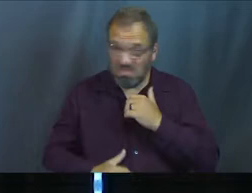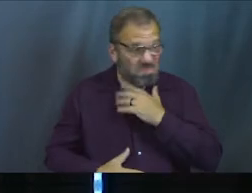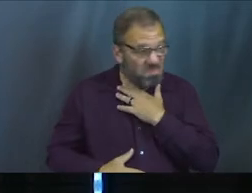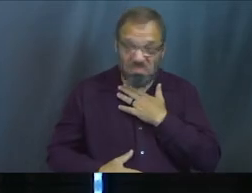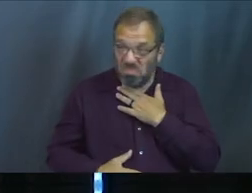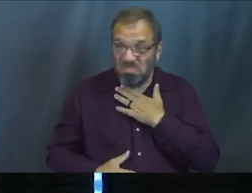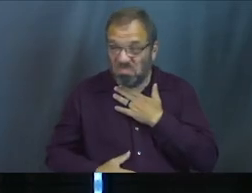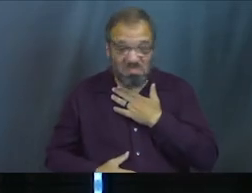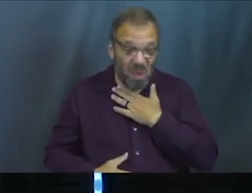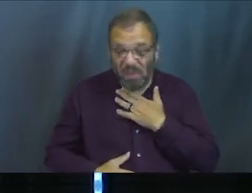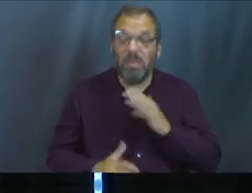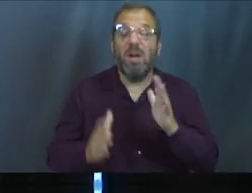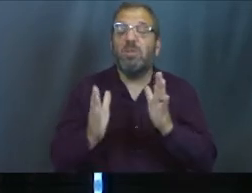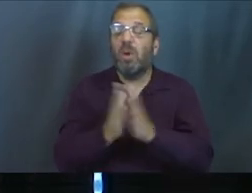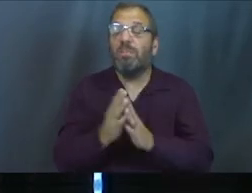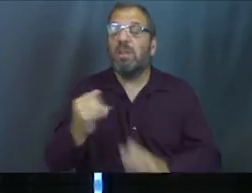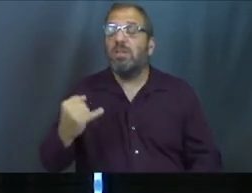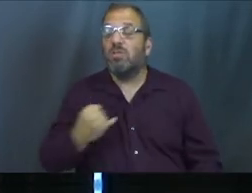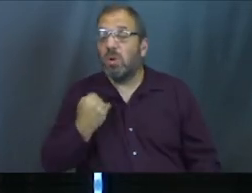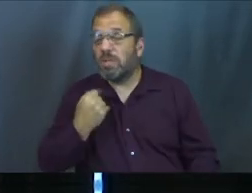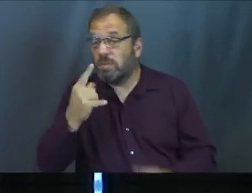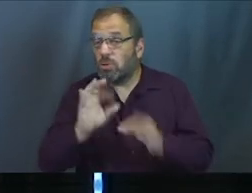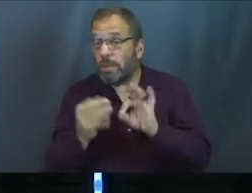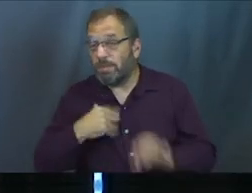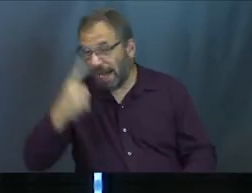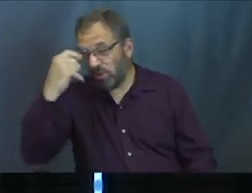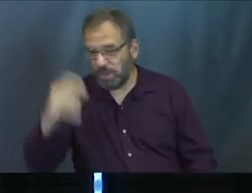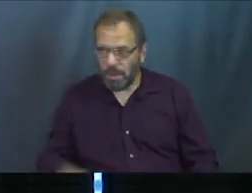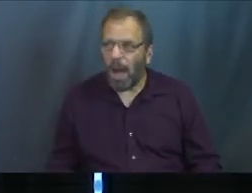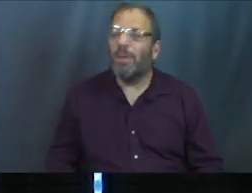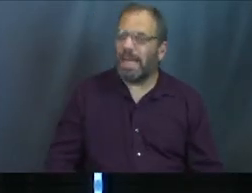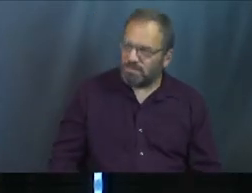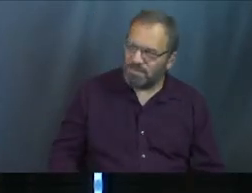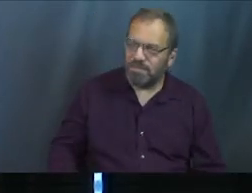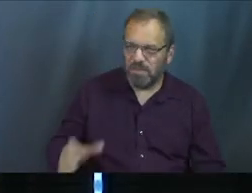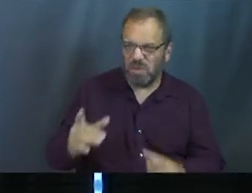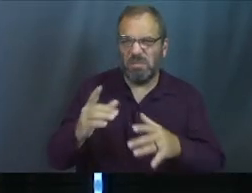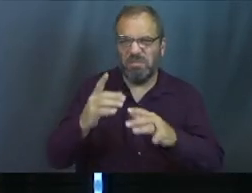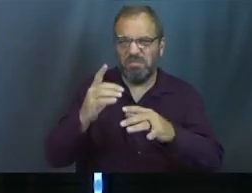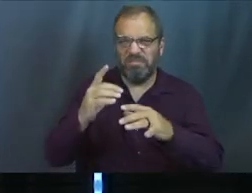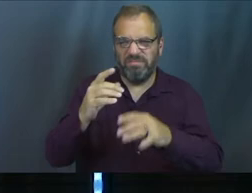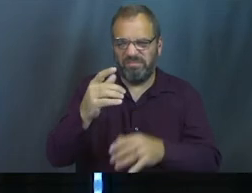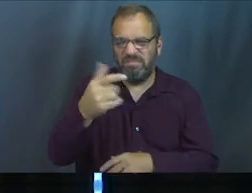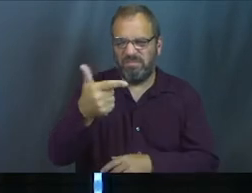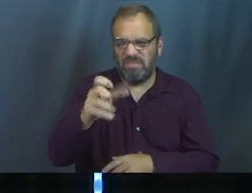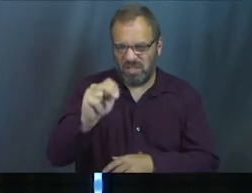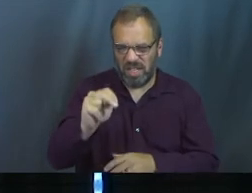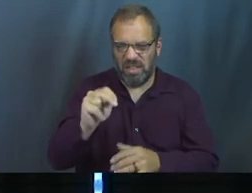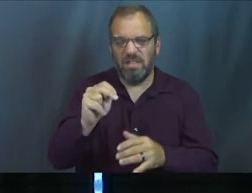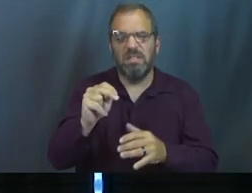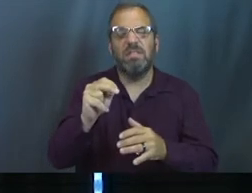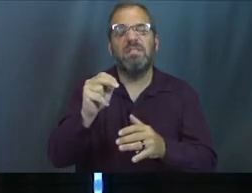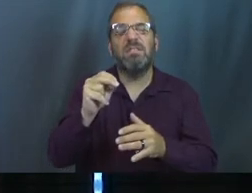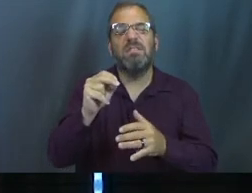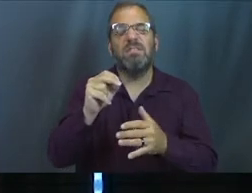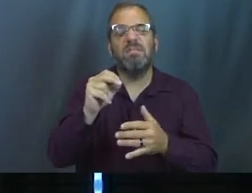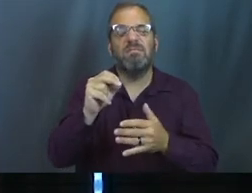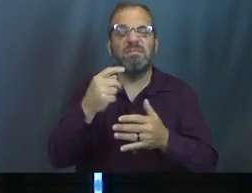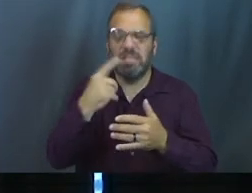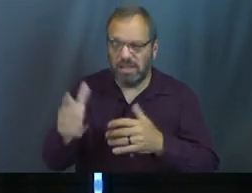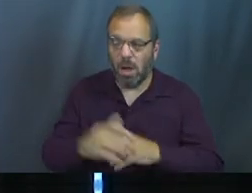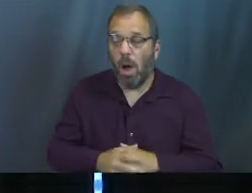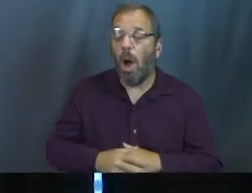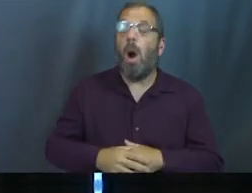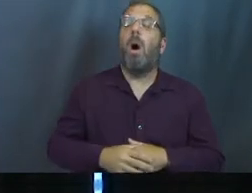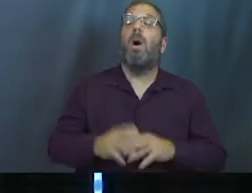I would like some good news. So then he asked Joseph to interpret his dream. So he tells him his dream. Genesis 40, 16 through 17, when the chief baker